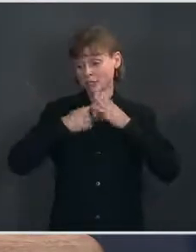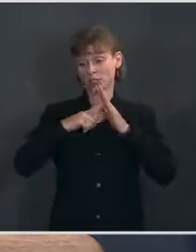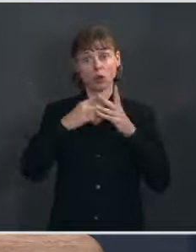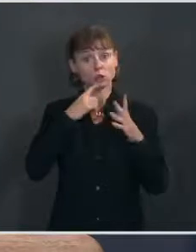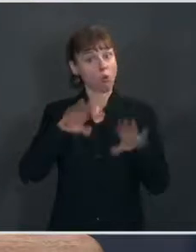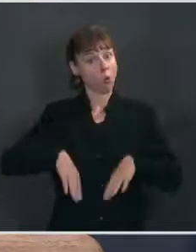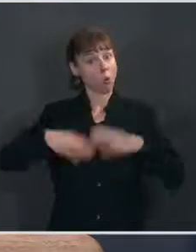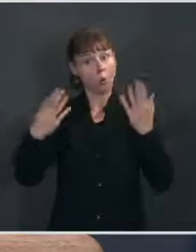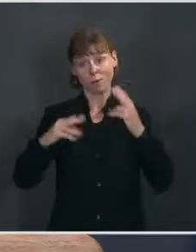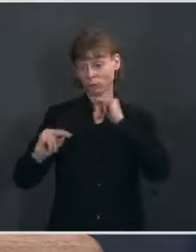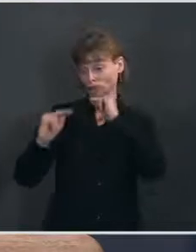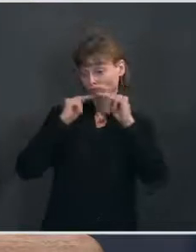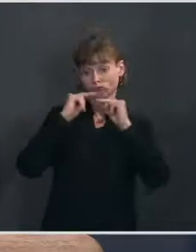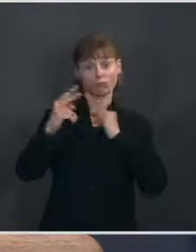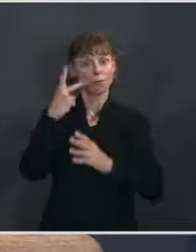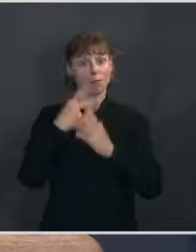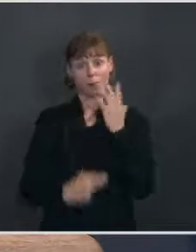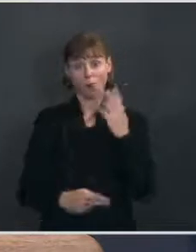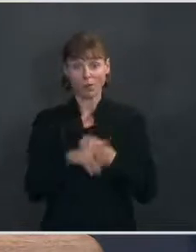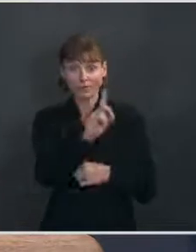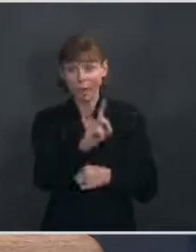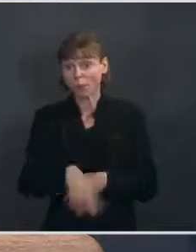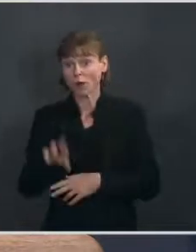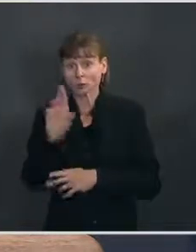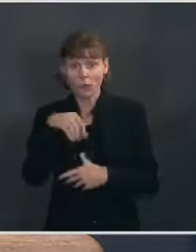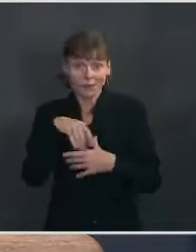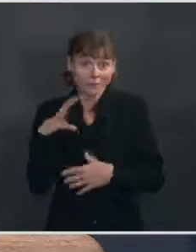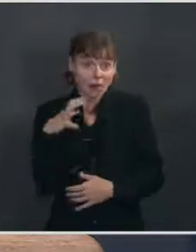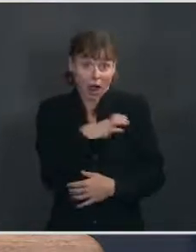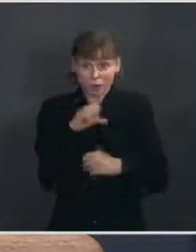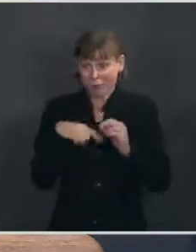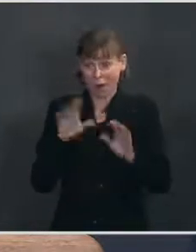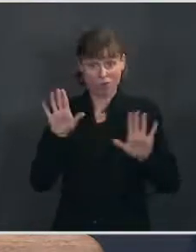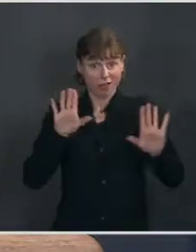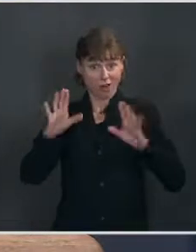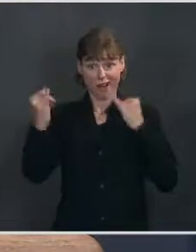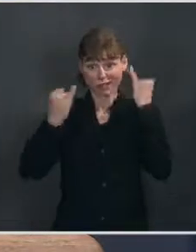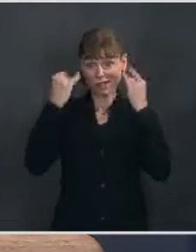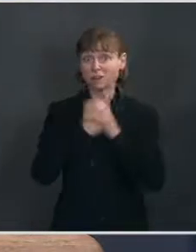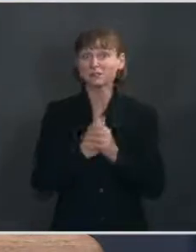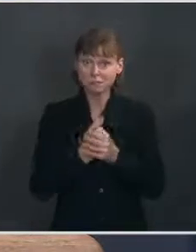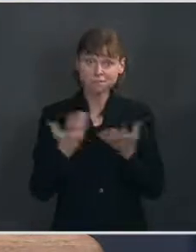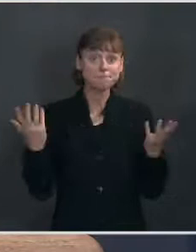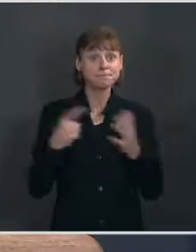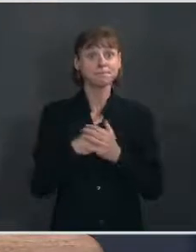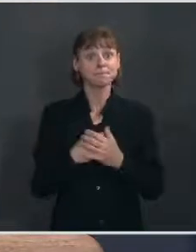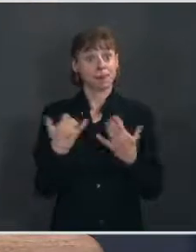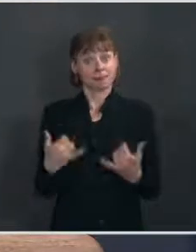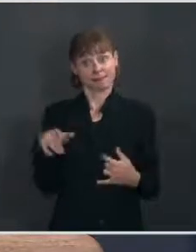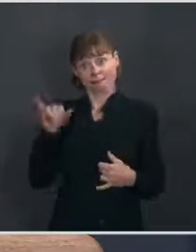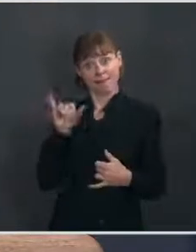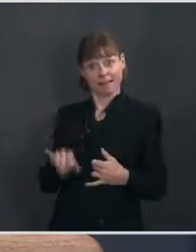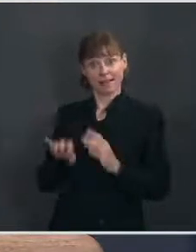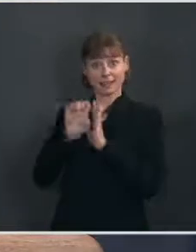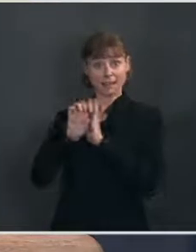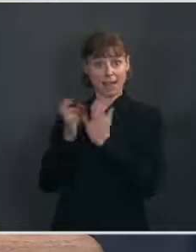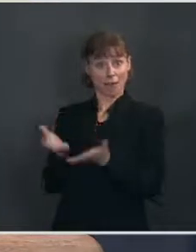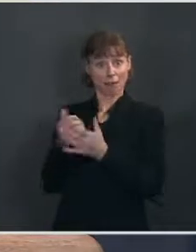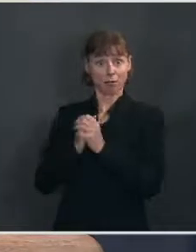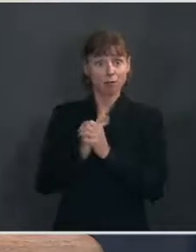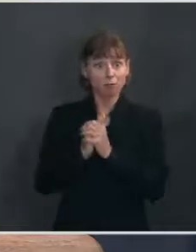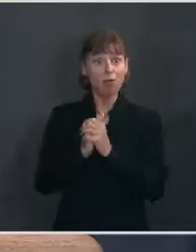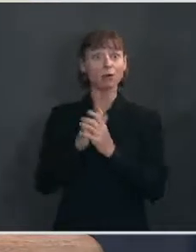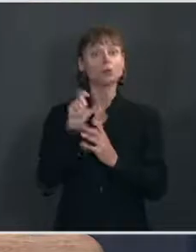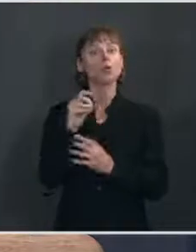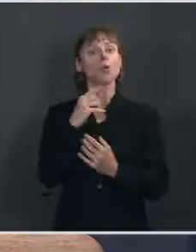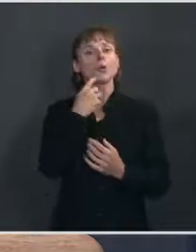engaging with both Democrats and Republicans in Congress about their ideas. And this is an example of doing exactly that. So, as we said in our statement